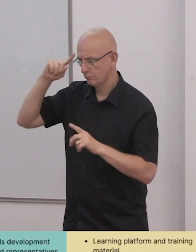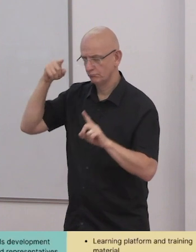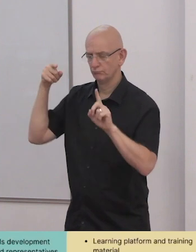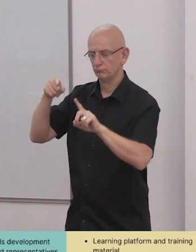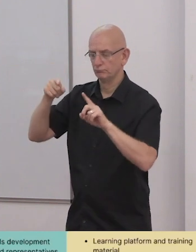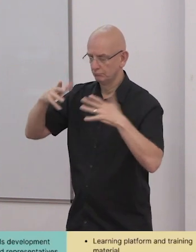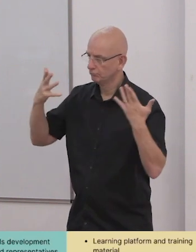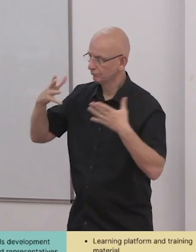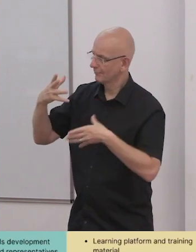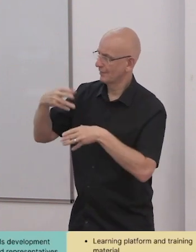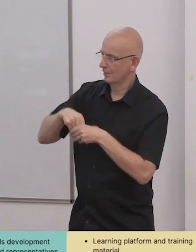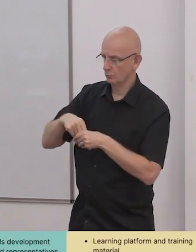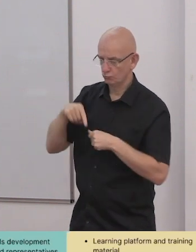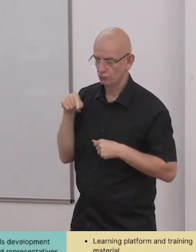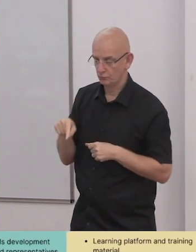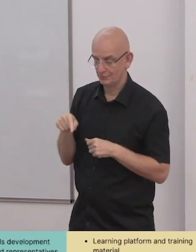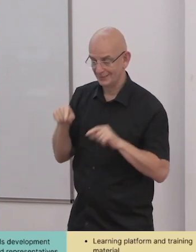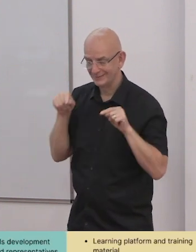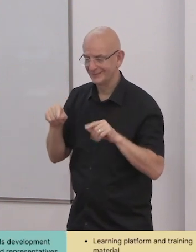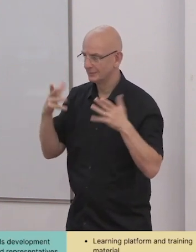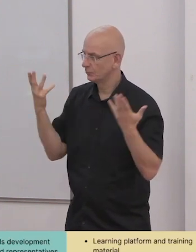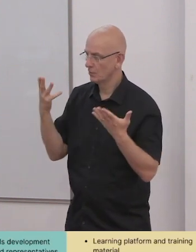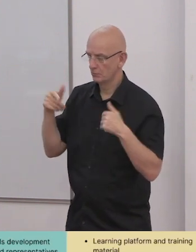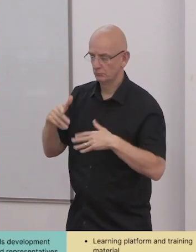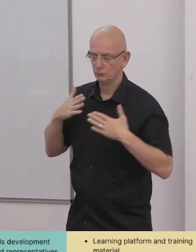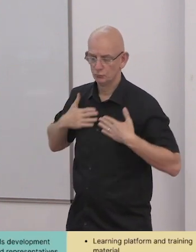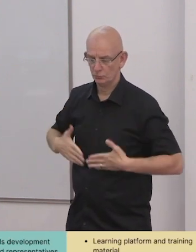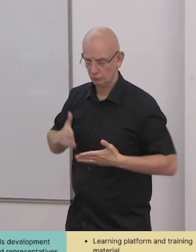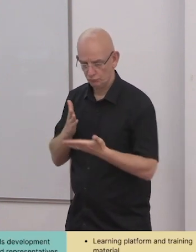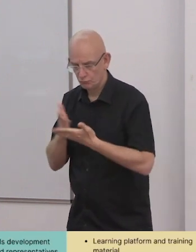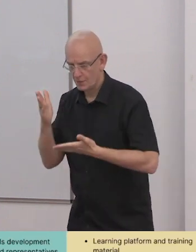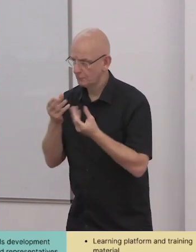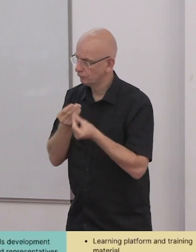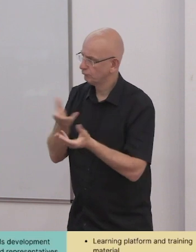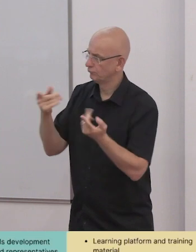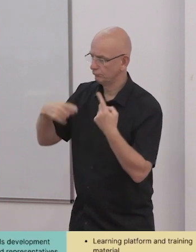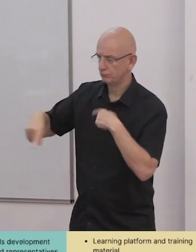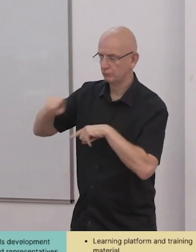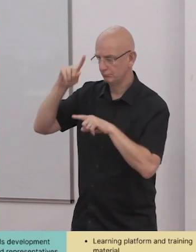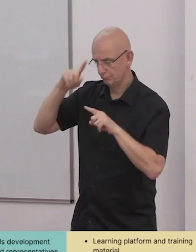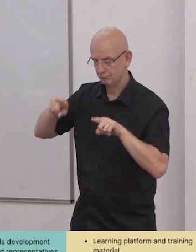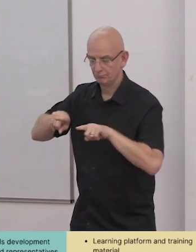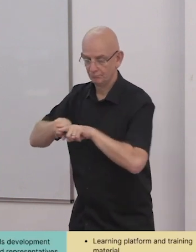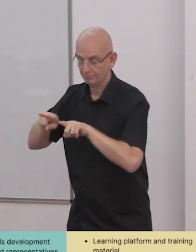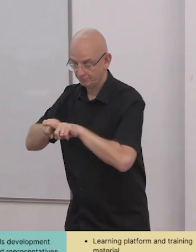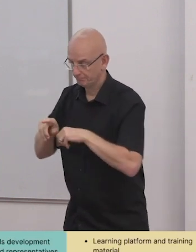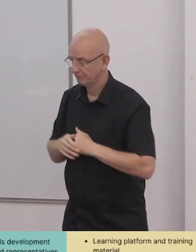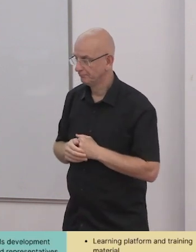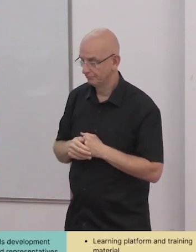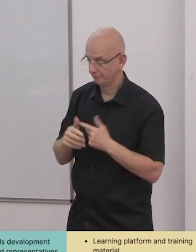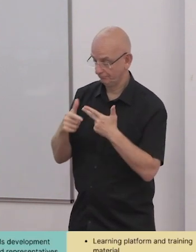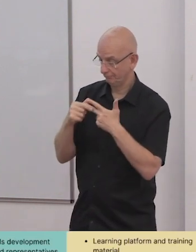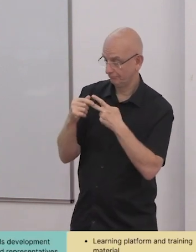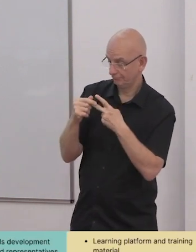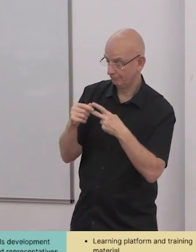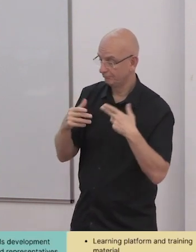The second goal is to enable and strengthen shared advocacy within the network. And